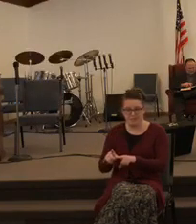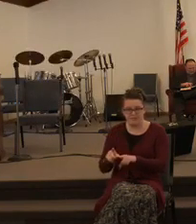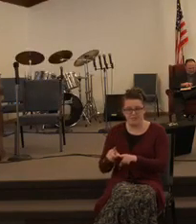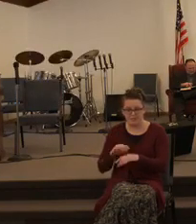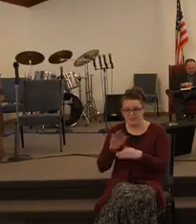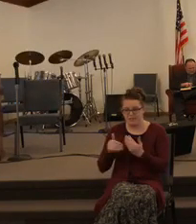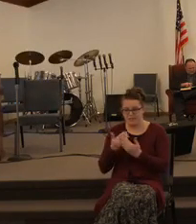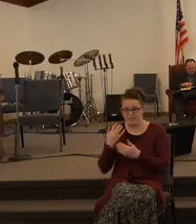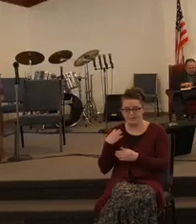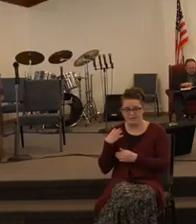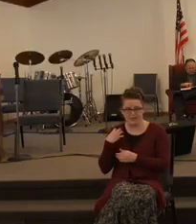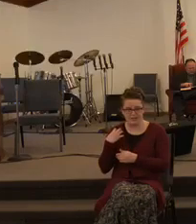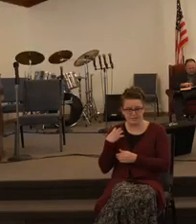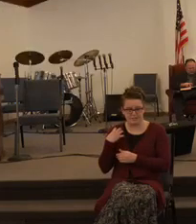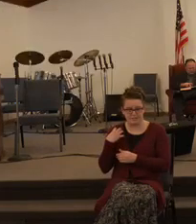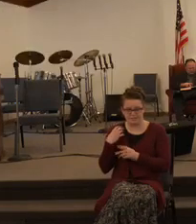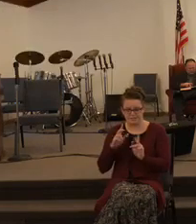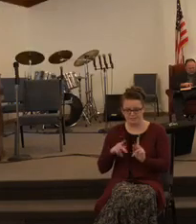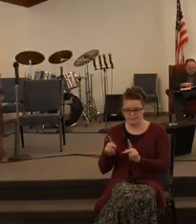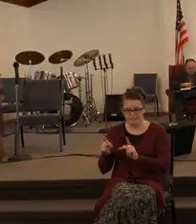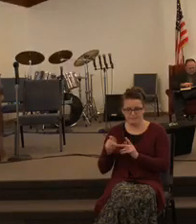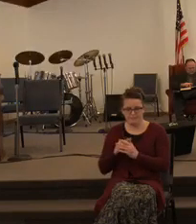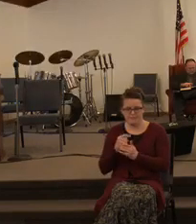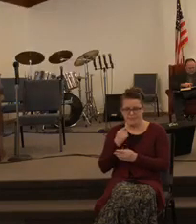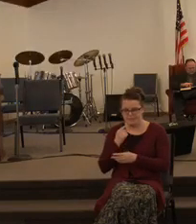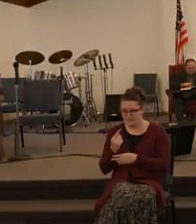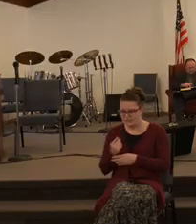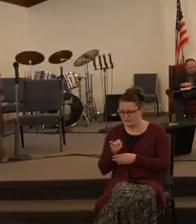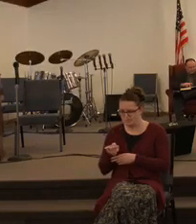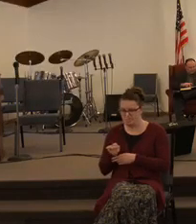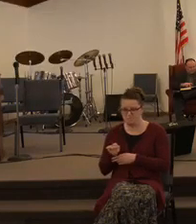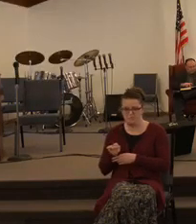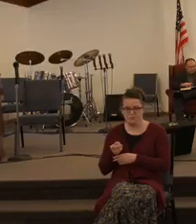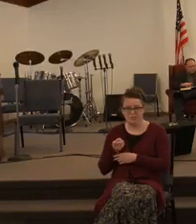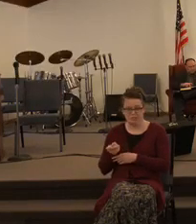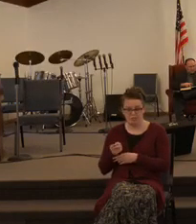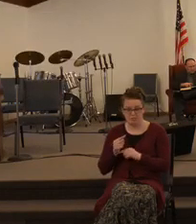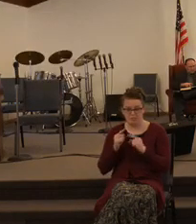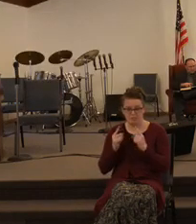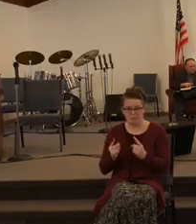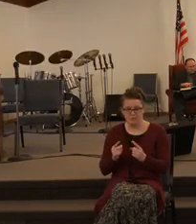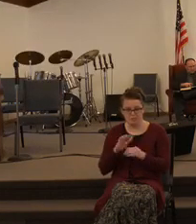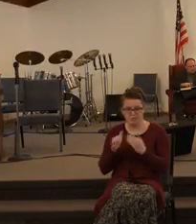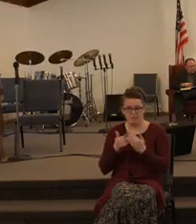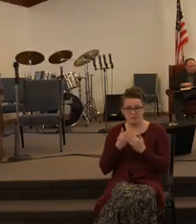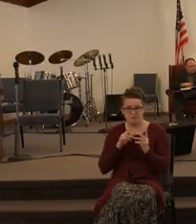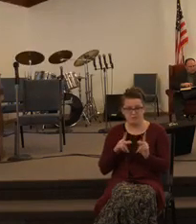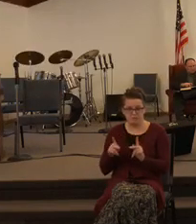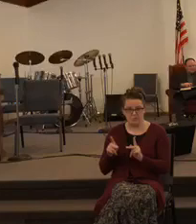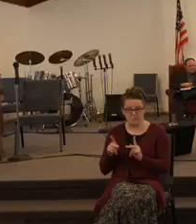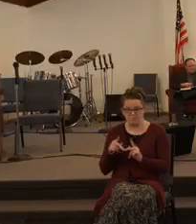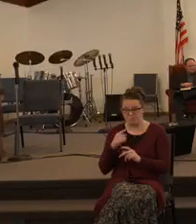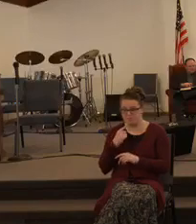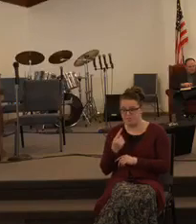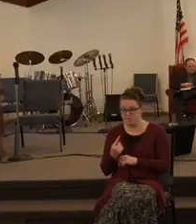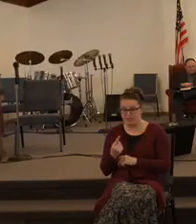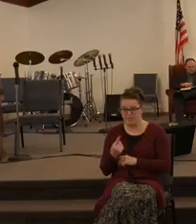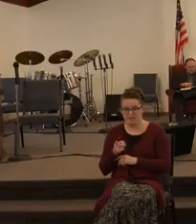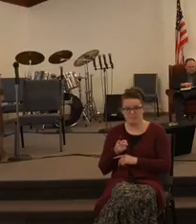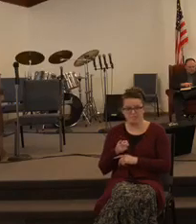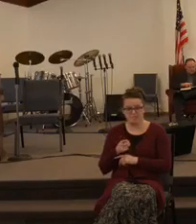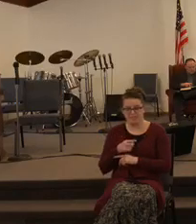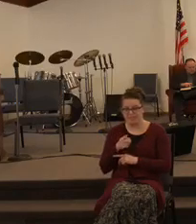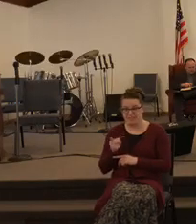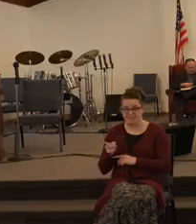officers of the people and tells them, You go amongst the people and you tell them that they need